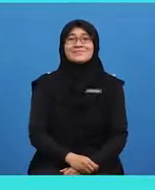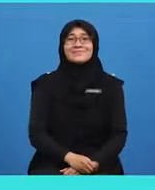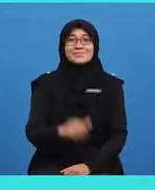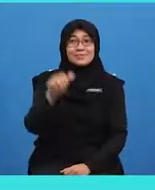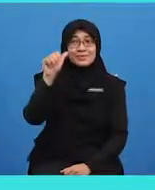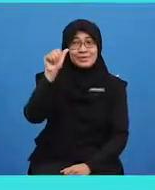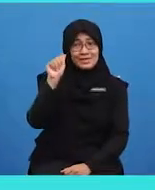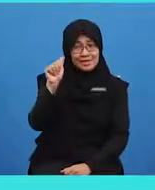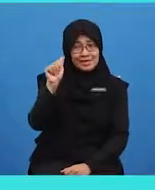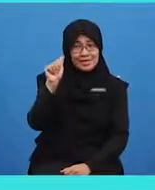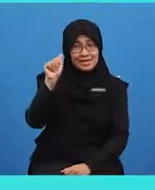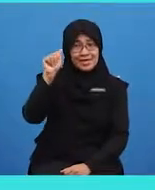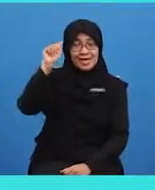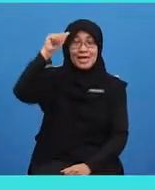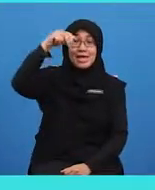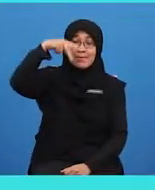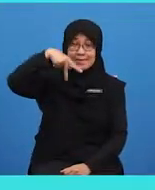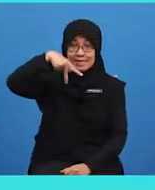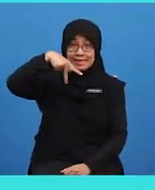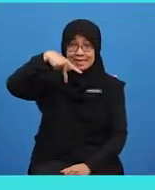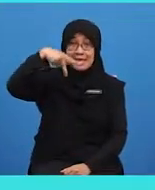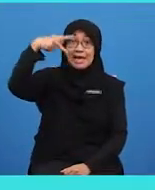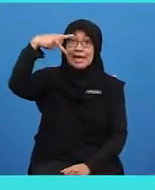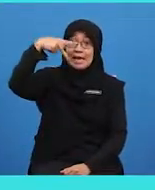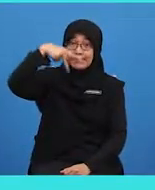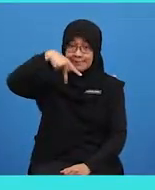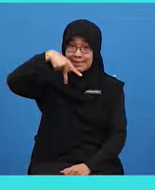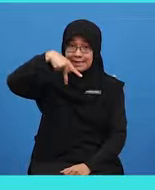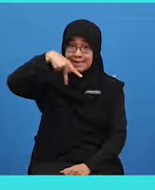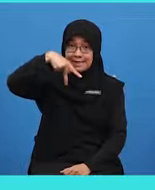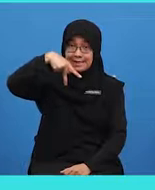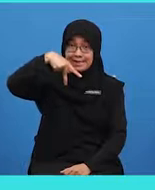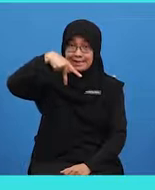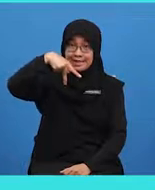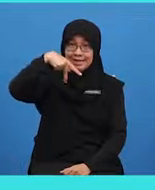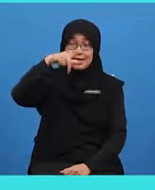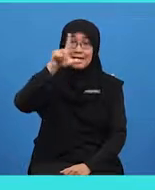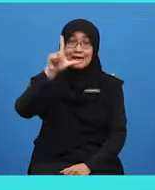A, P, P,